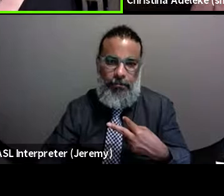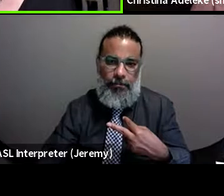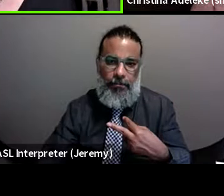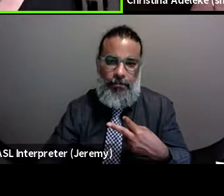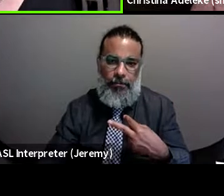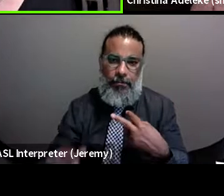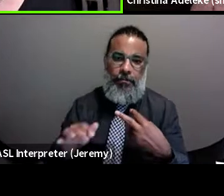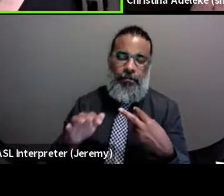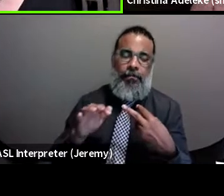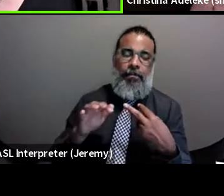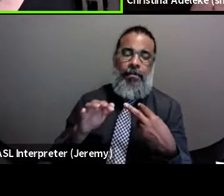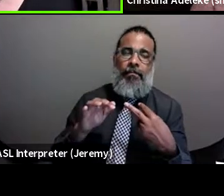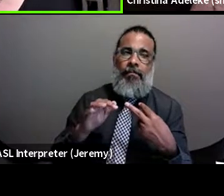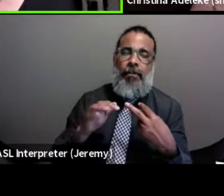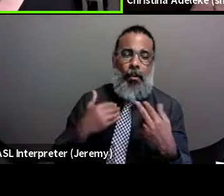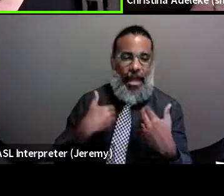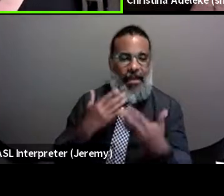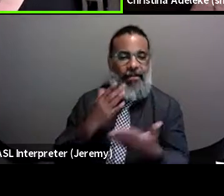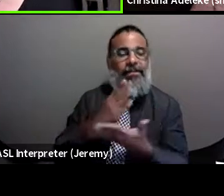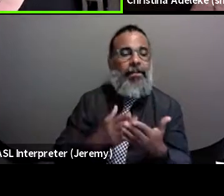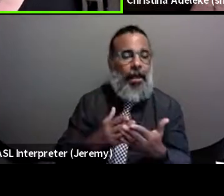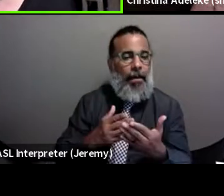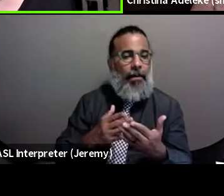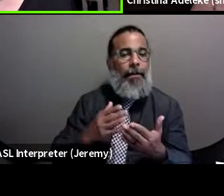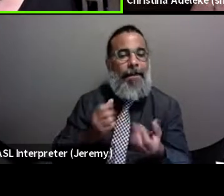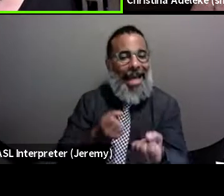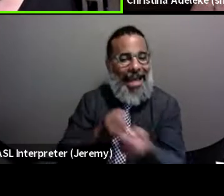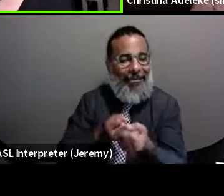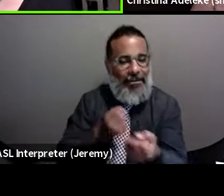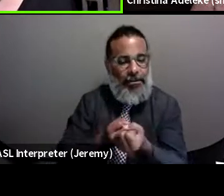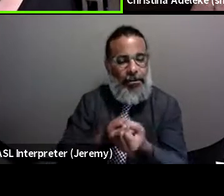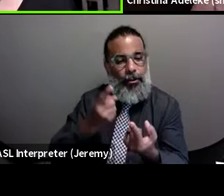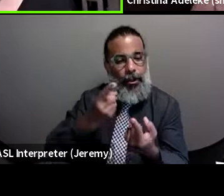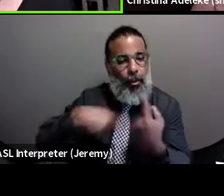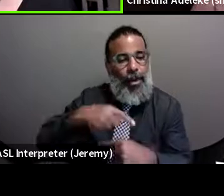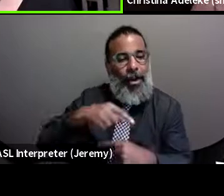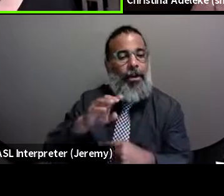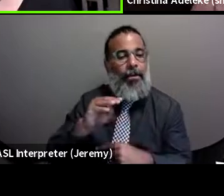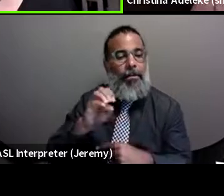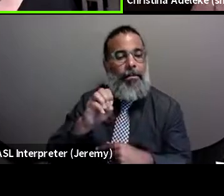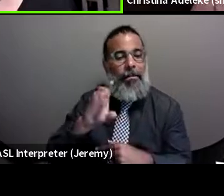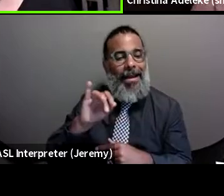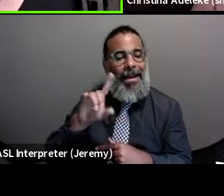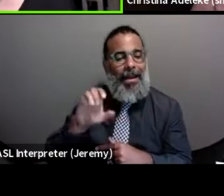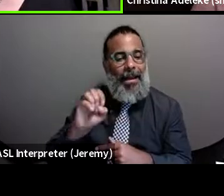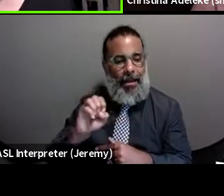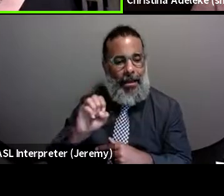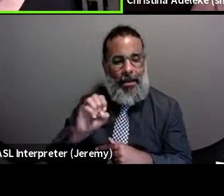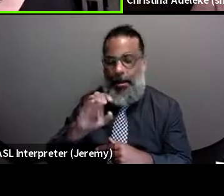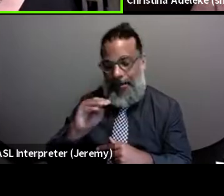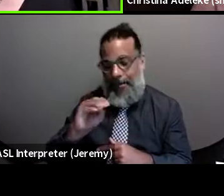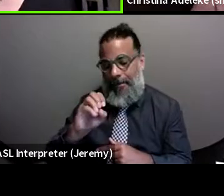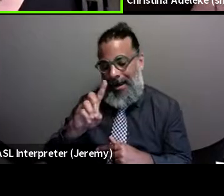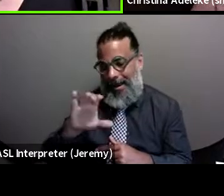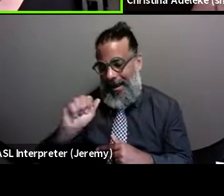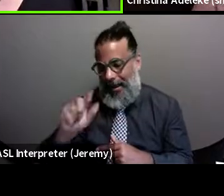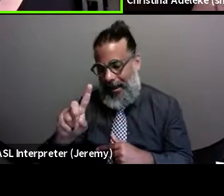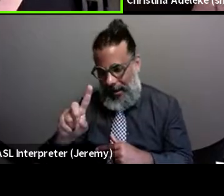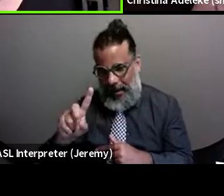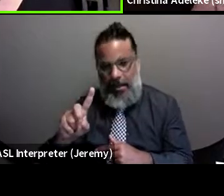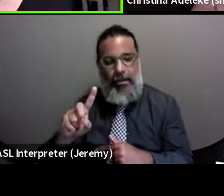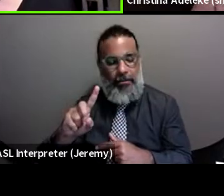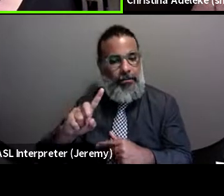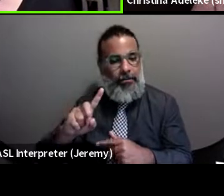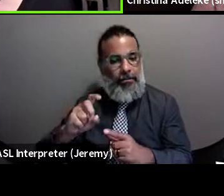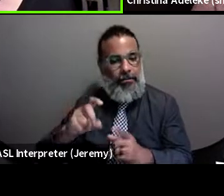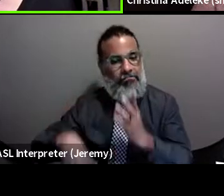advocacy, continued advocacy around Medicaid expansion on a federal level. We've been working at